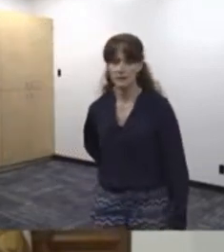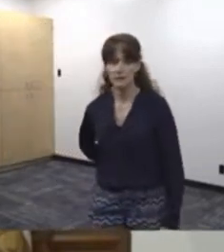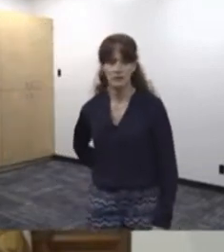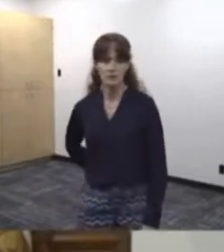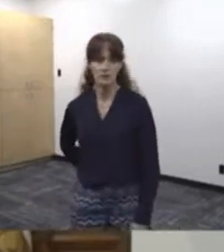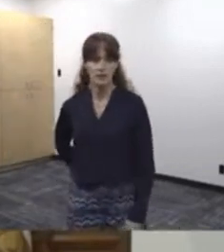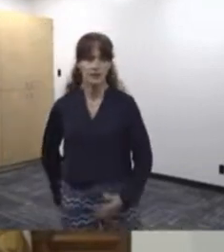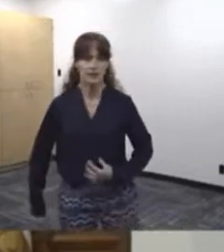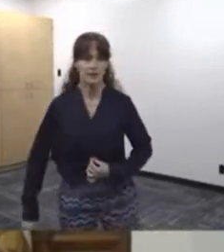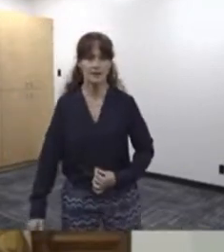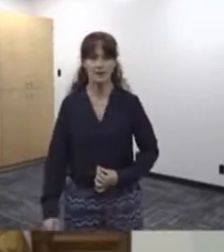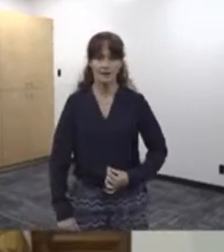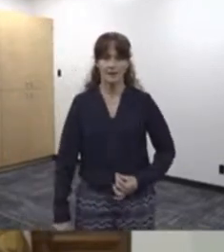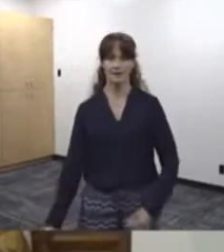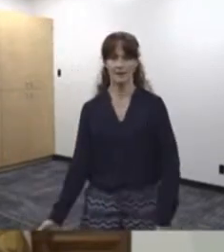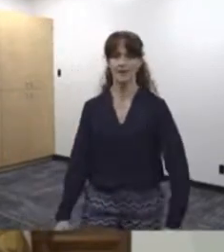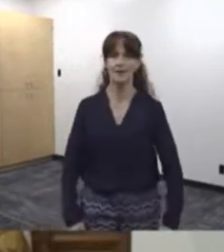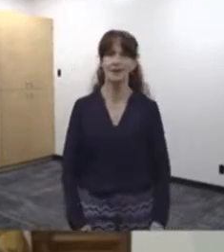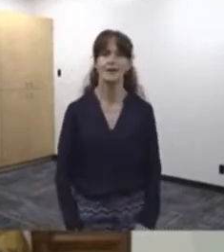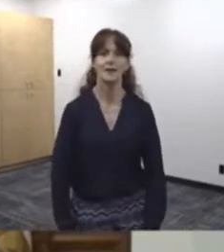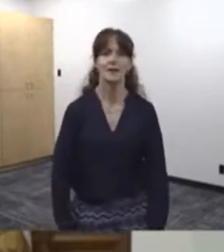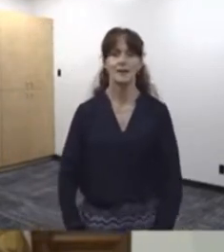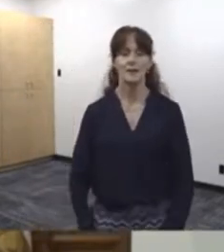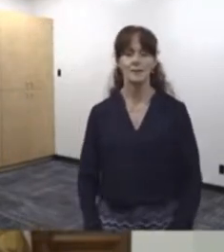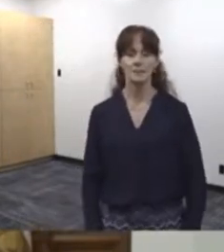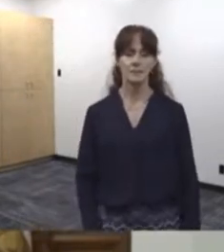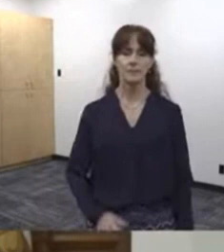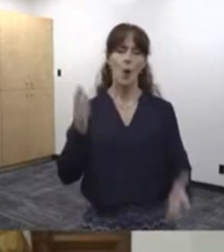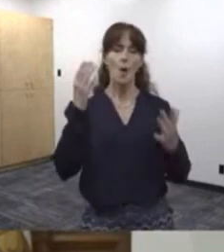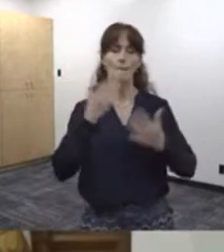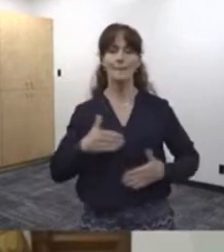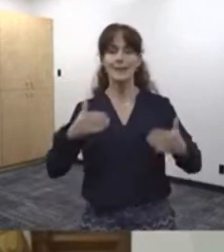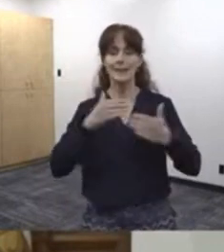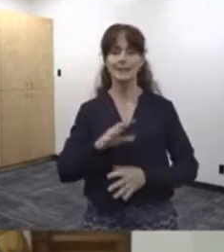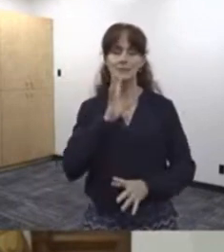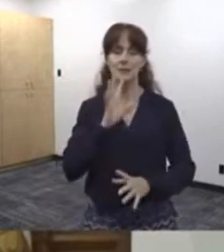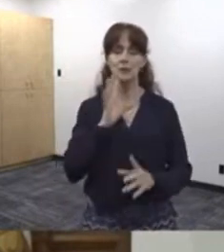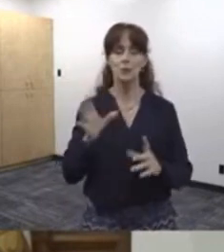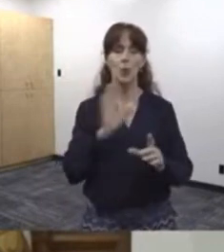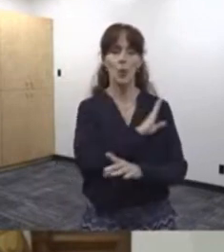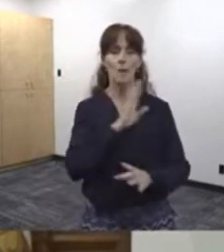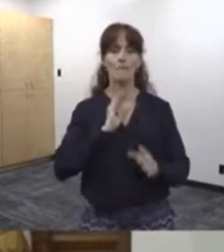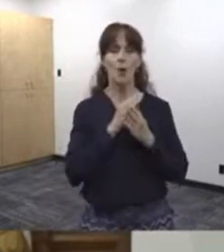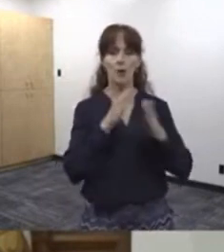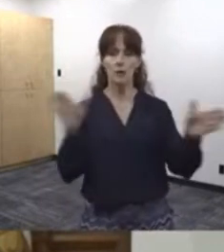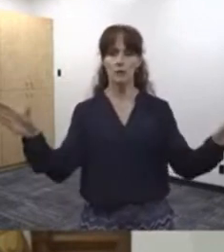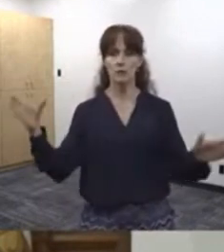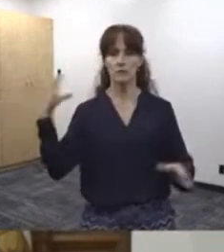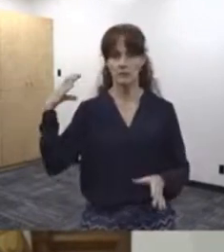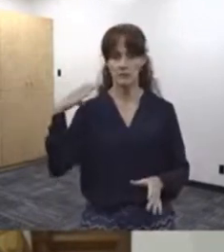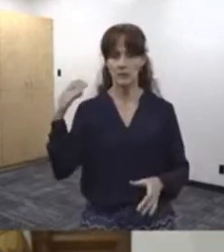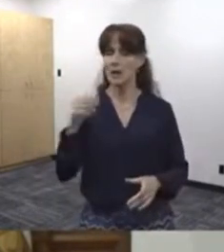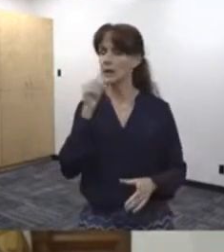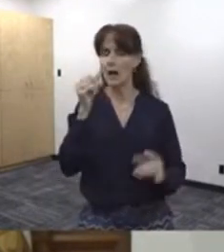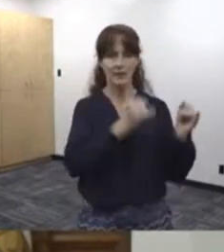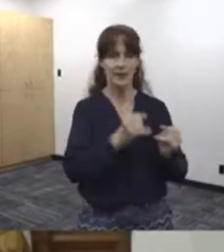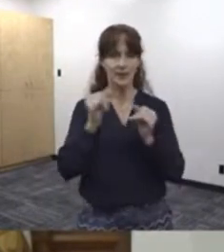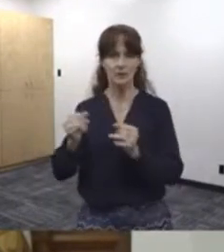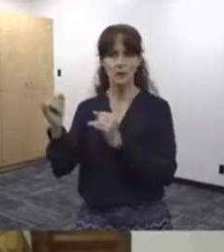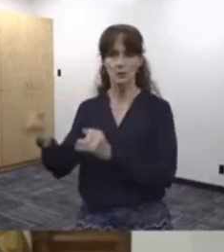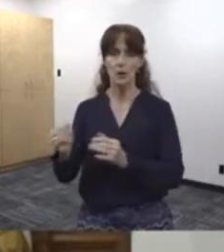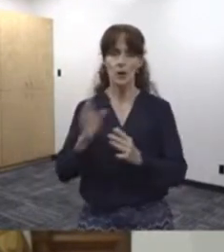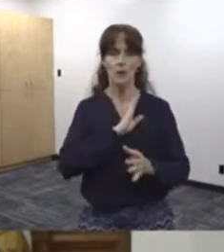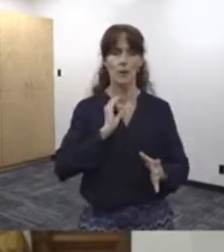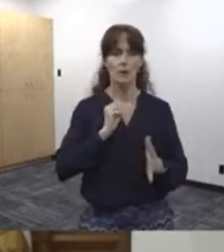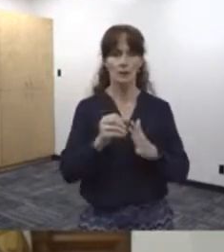Serena, you have three minutes to address the board. Please address the board chair and not any individual on the board or staff. And we ask that